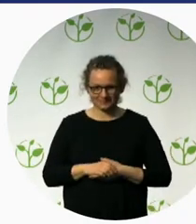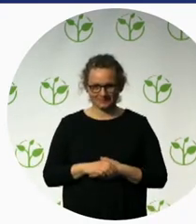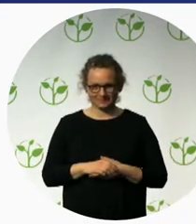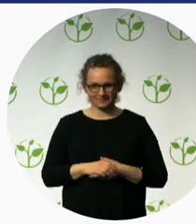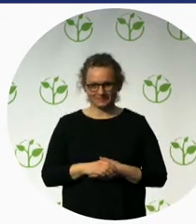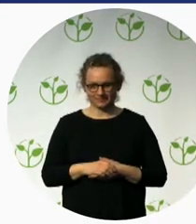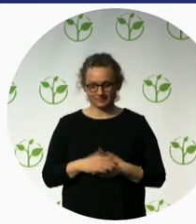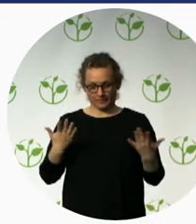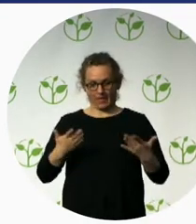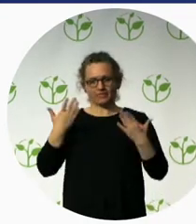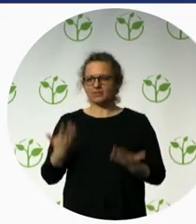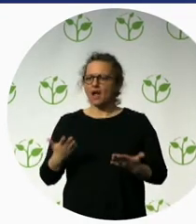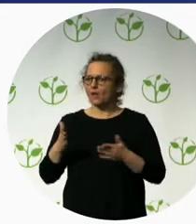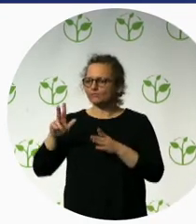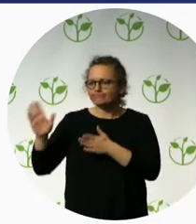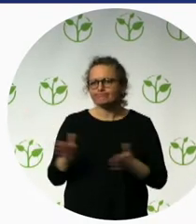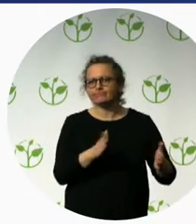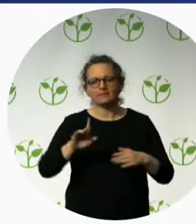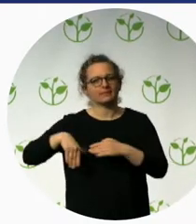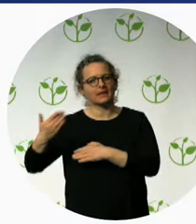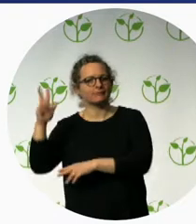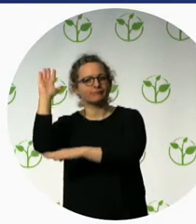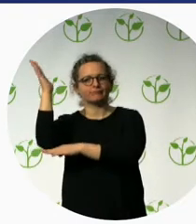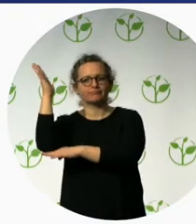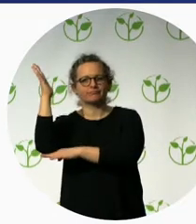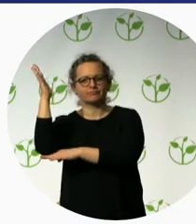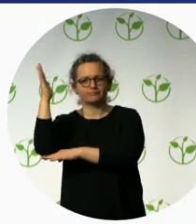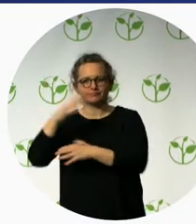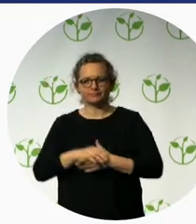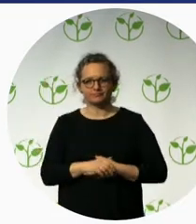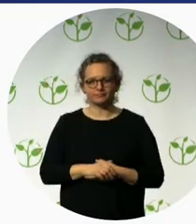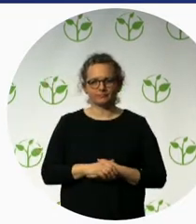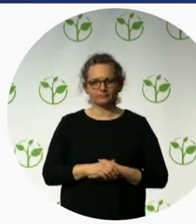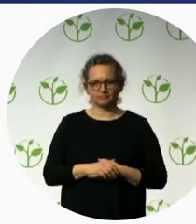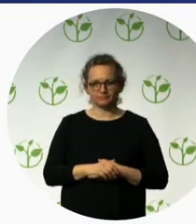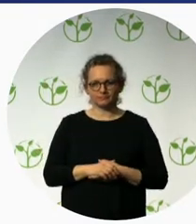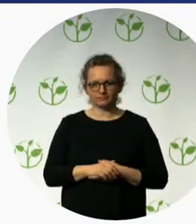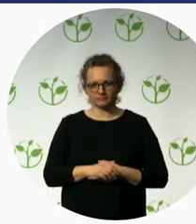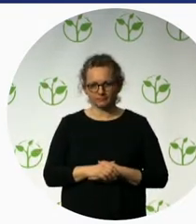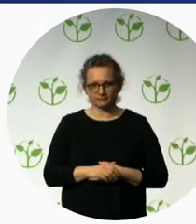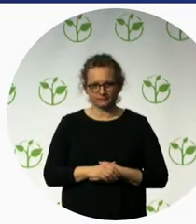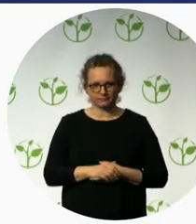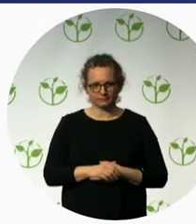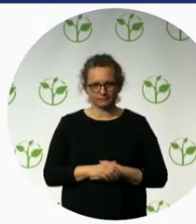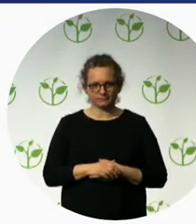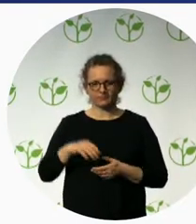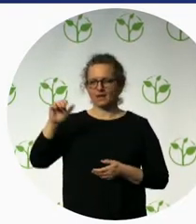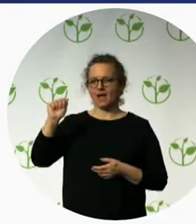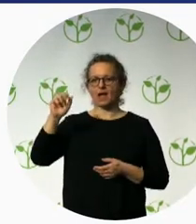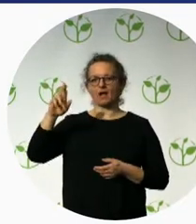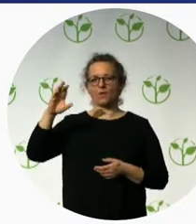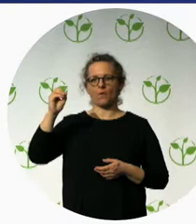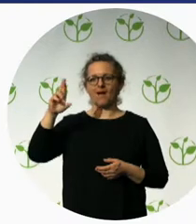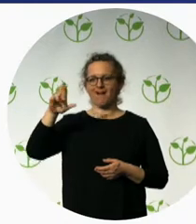We have Neha Arora, Planet Abled from India. And Neha is